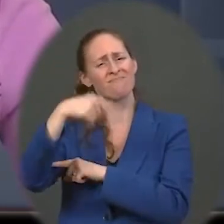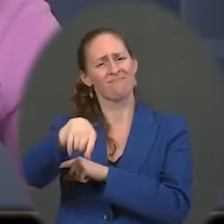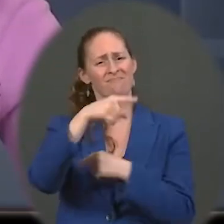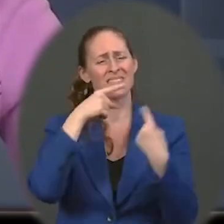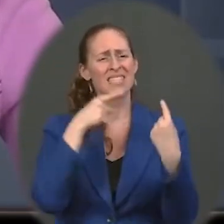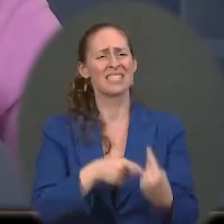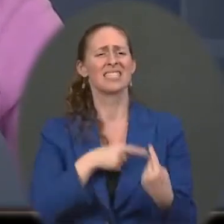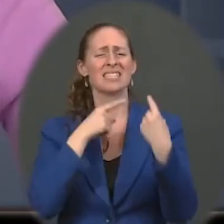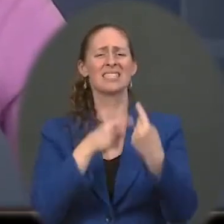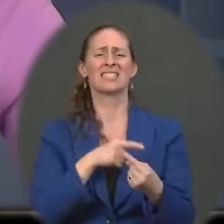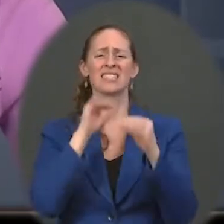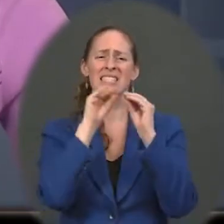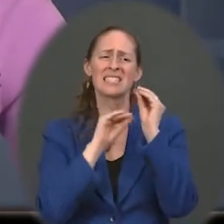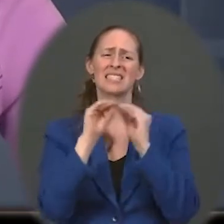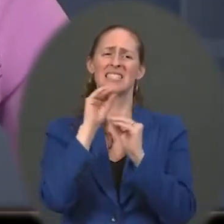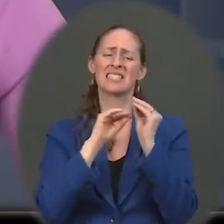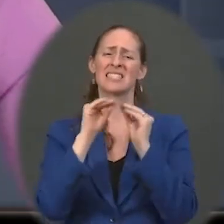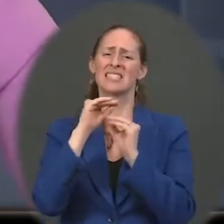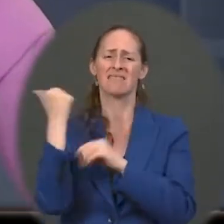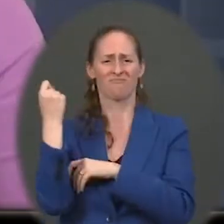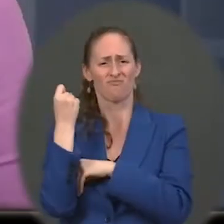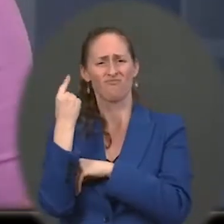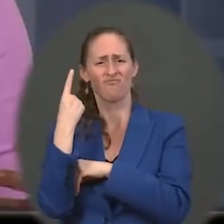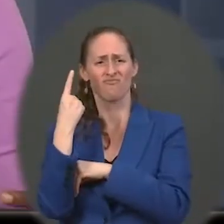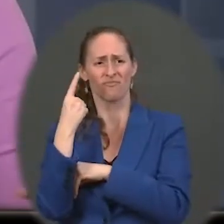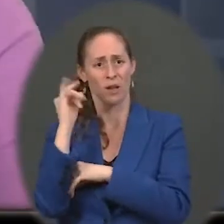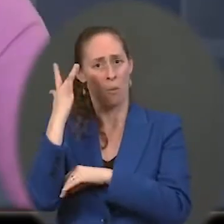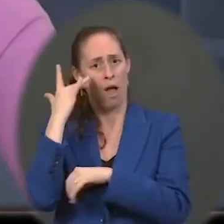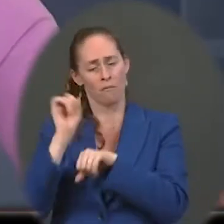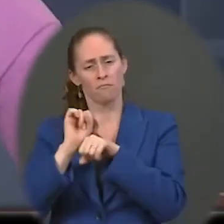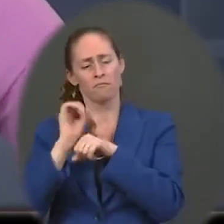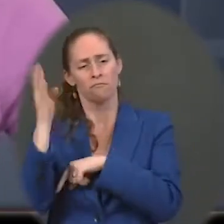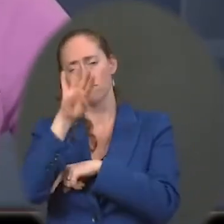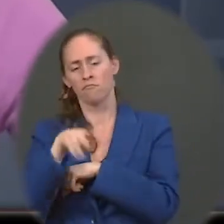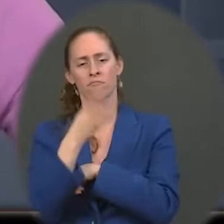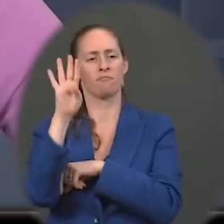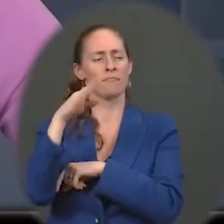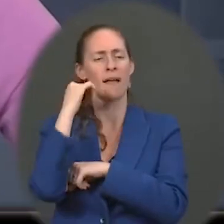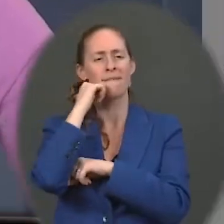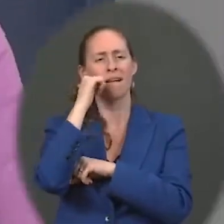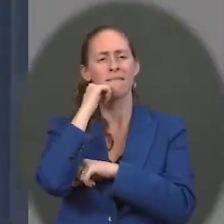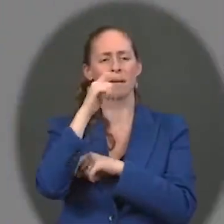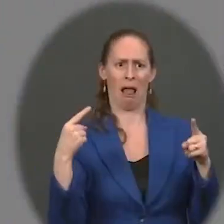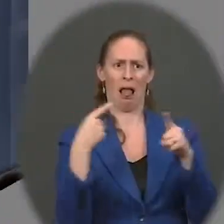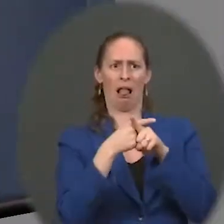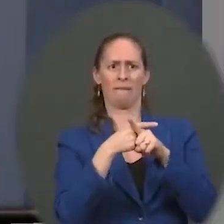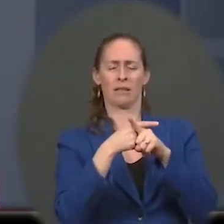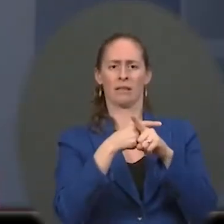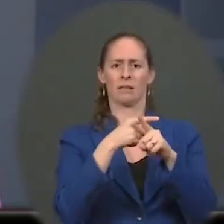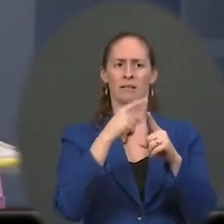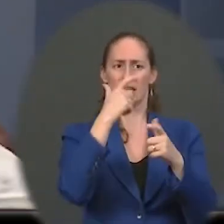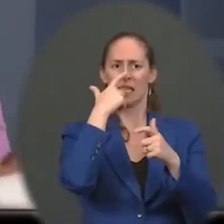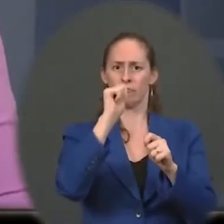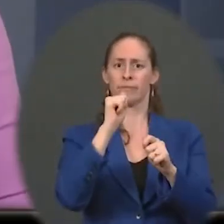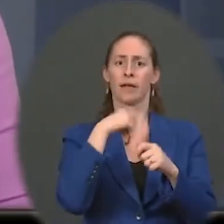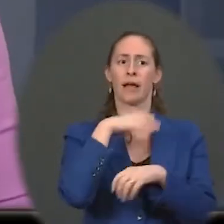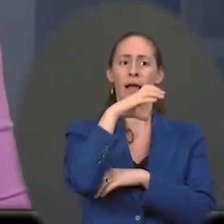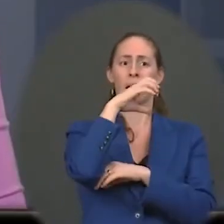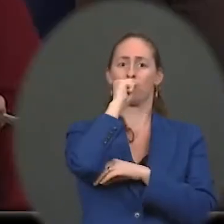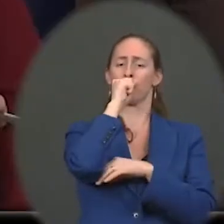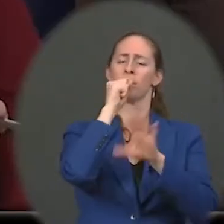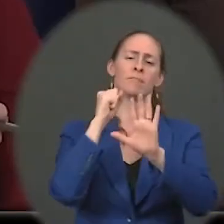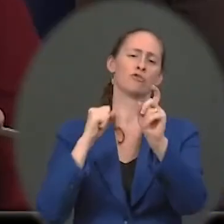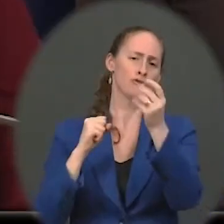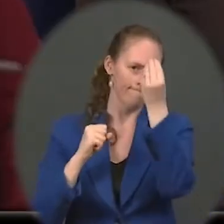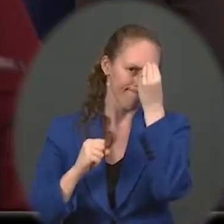everyday Americans are feeling. That's why he's working every day to make sure that we pass his economic policies. looking more and more like the Clean Energy